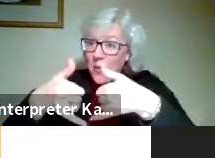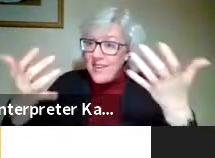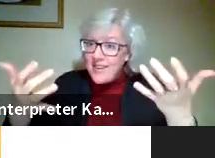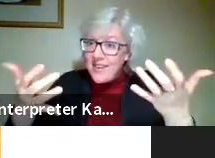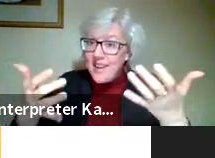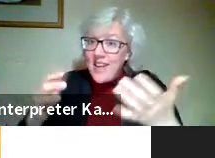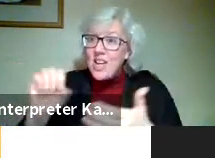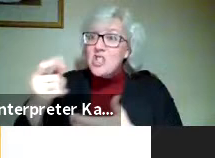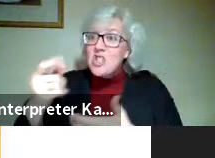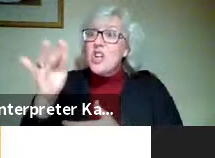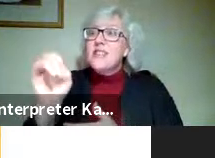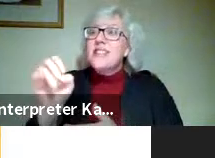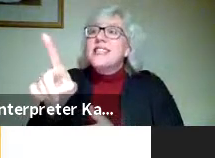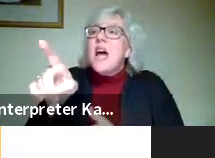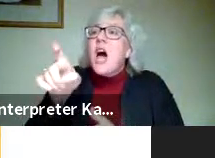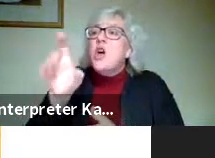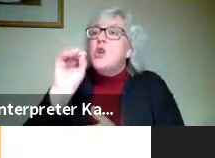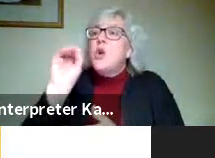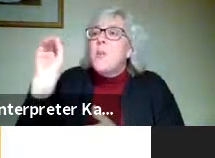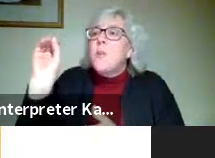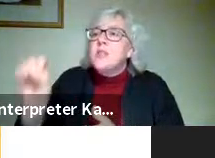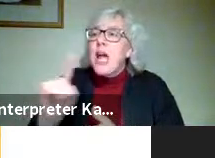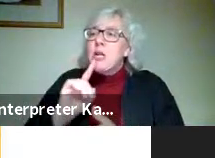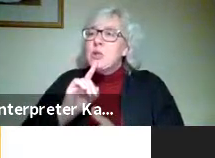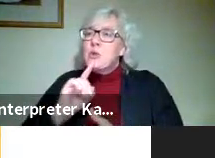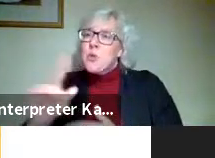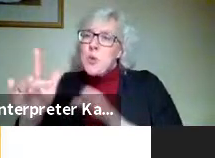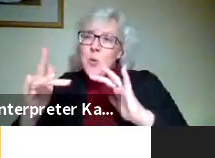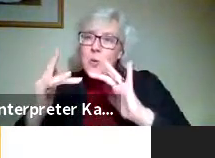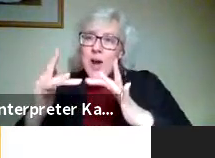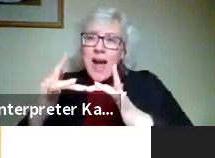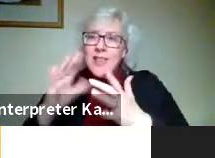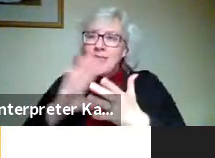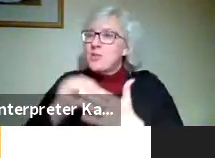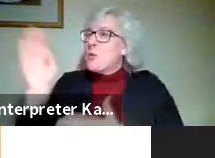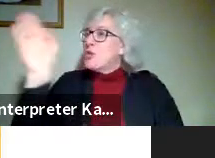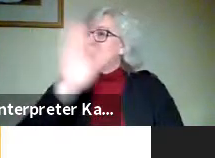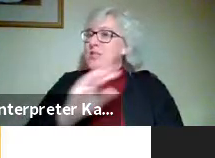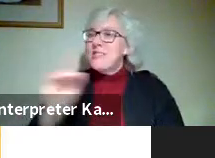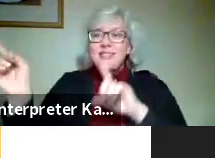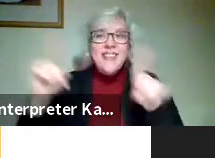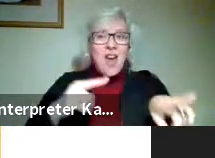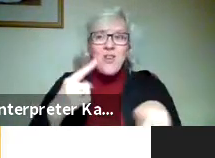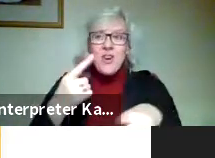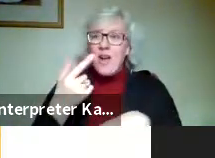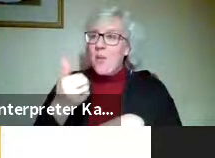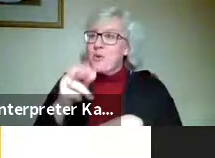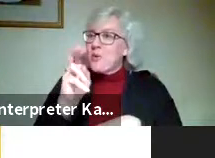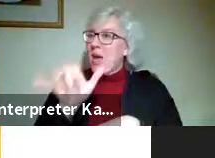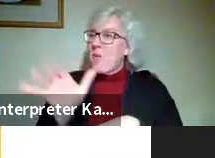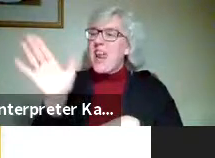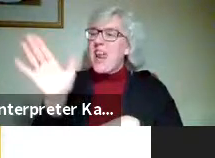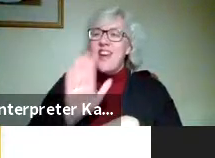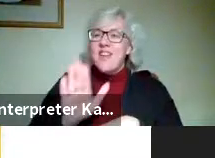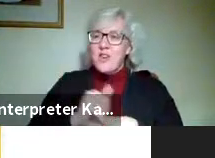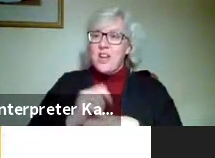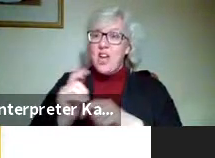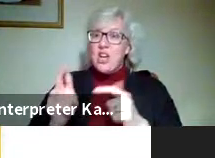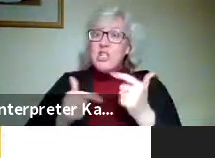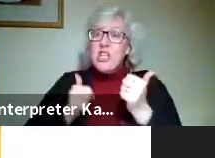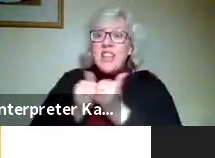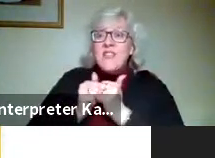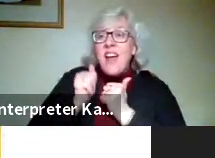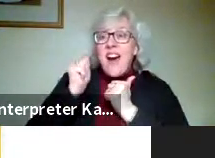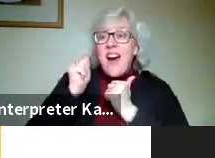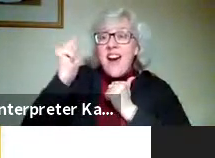Chelsea is a 100% true online student. She's never stepped foot on campus, and she lives the furthest